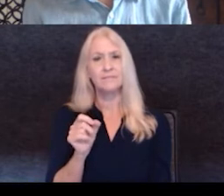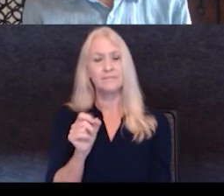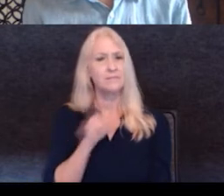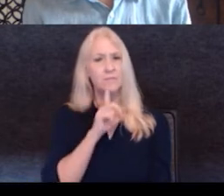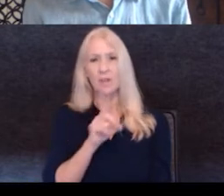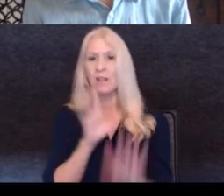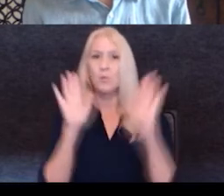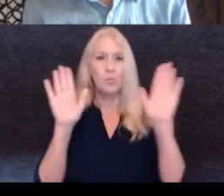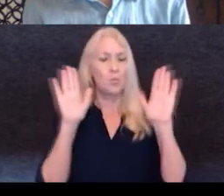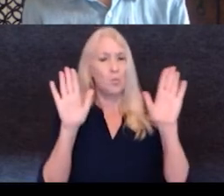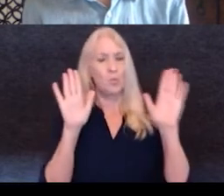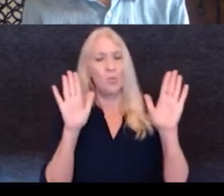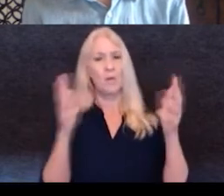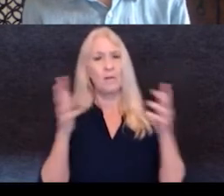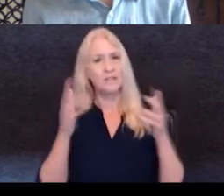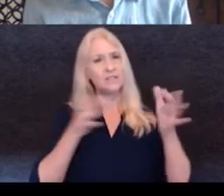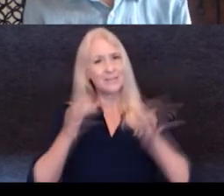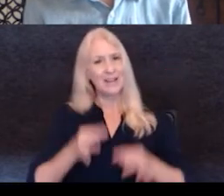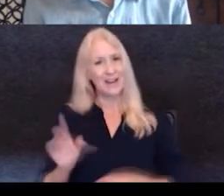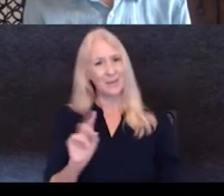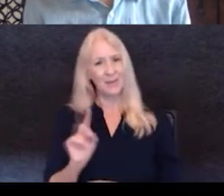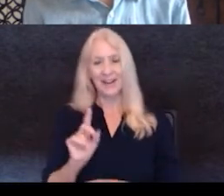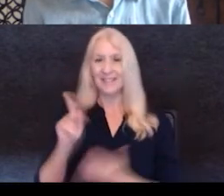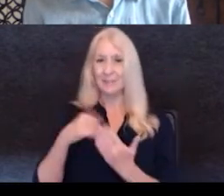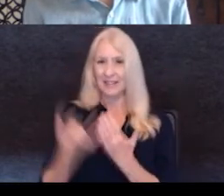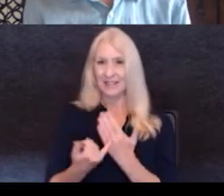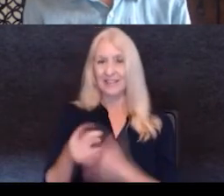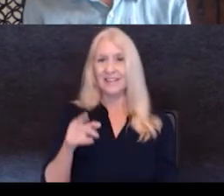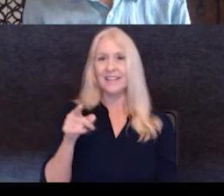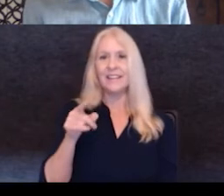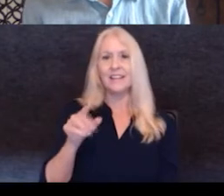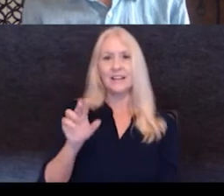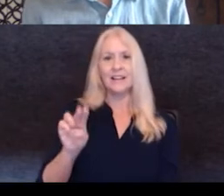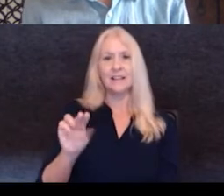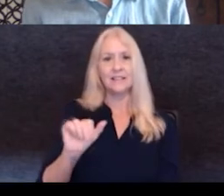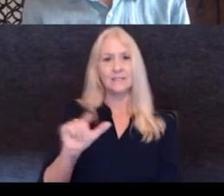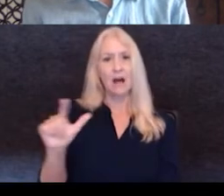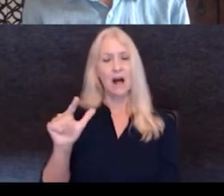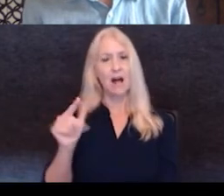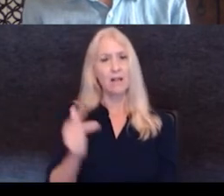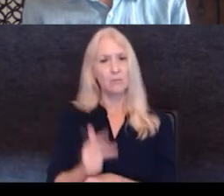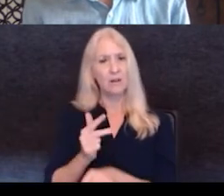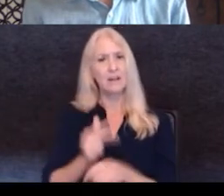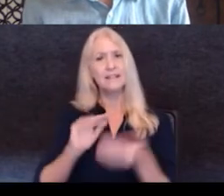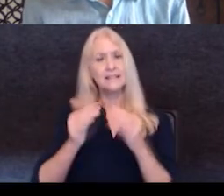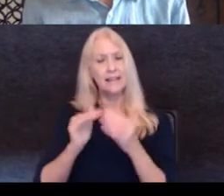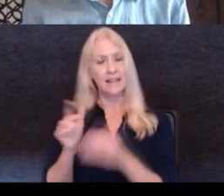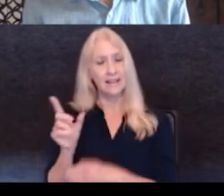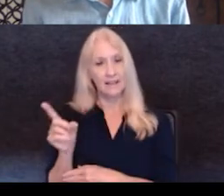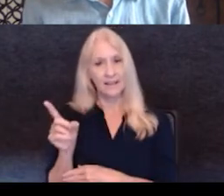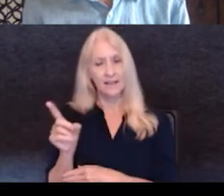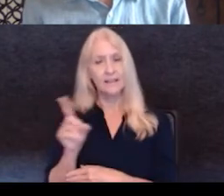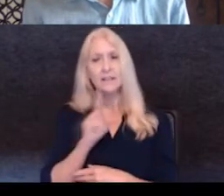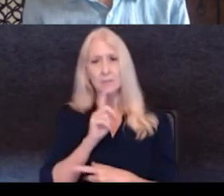really great. So I'd like you to walk through it. This is the mall in Guatemala City. And this